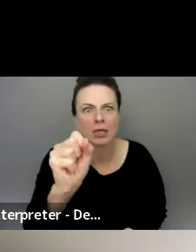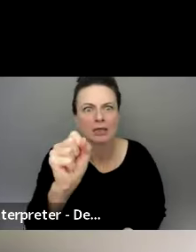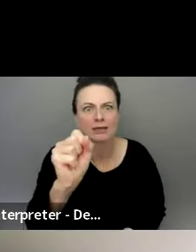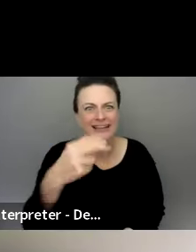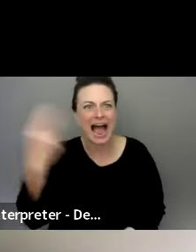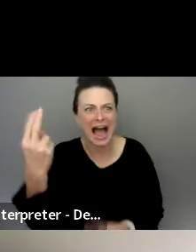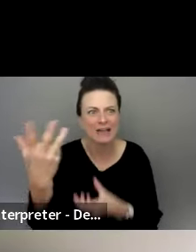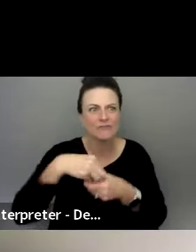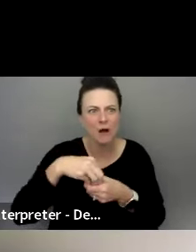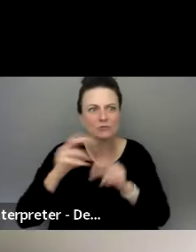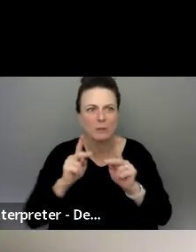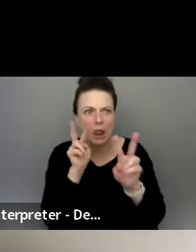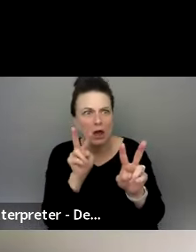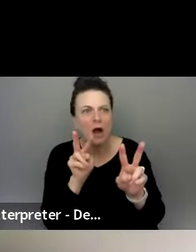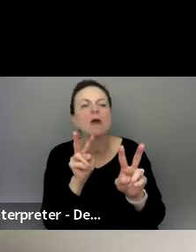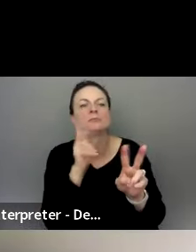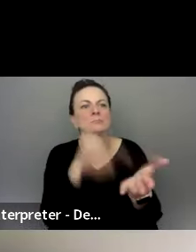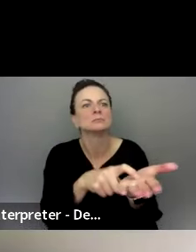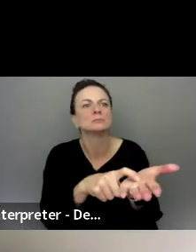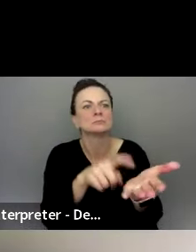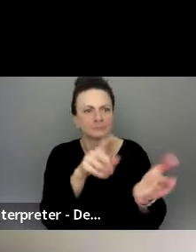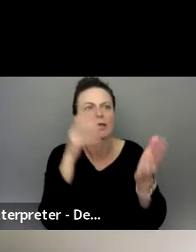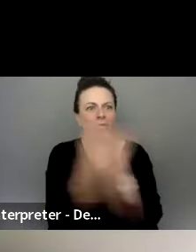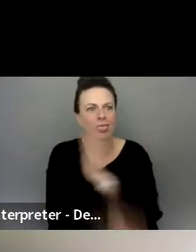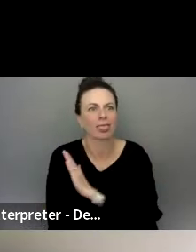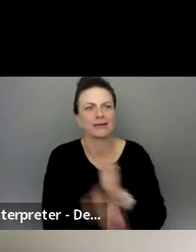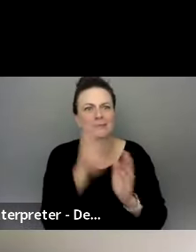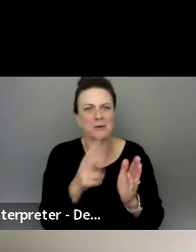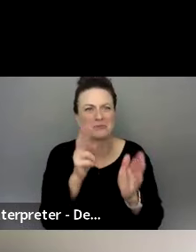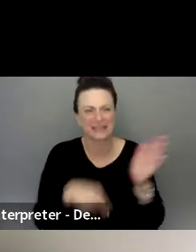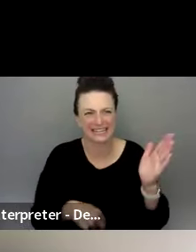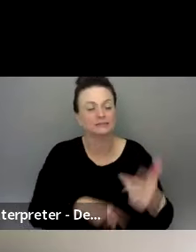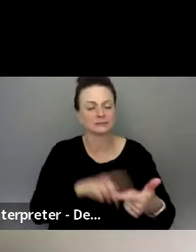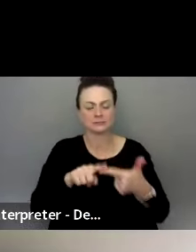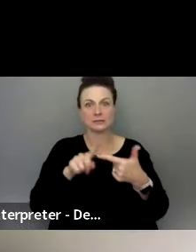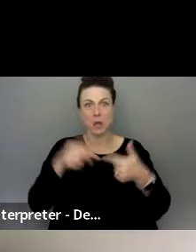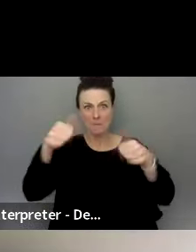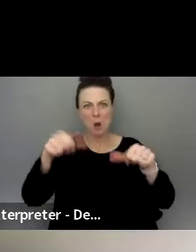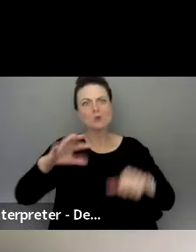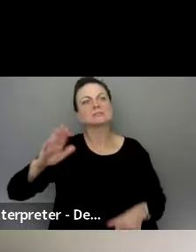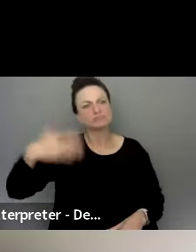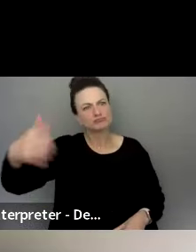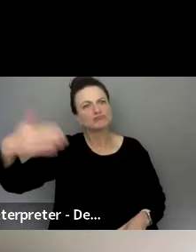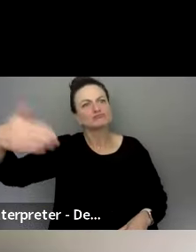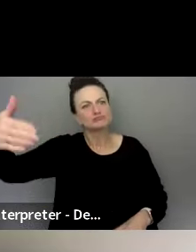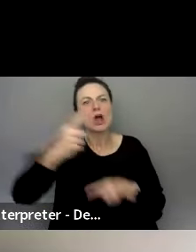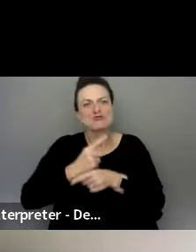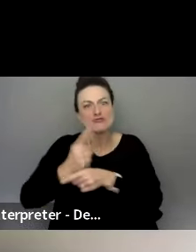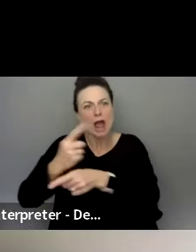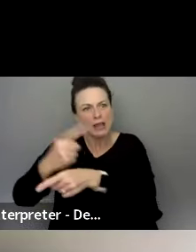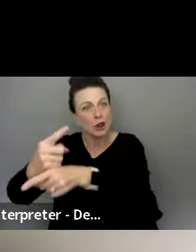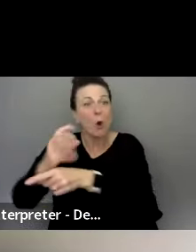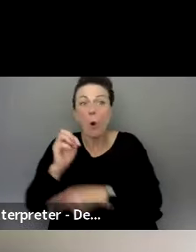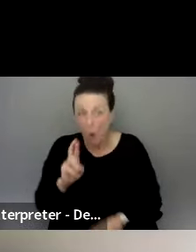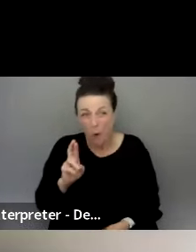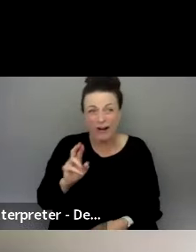so that people look at it and they see it. The second one is that you need to post semi-regularly or the algorithm will drop you off.